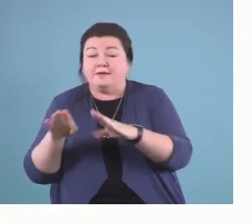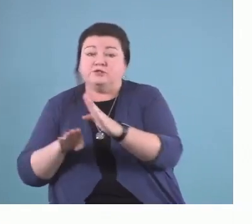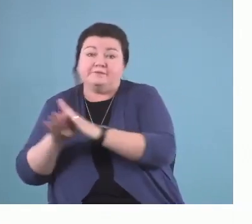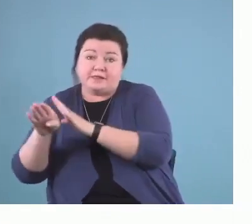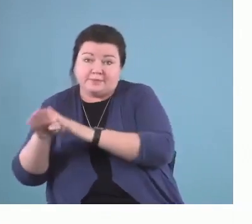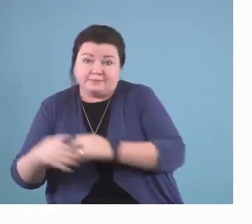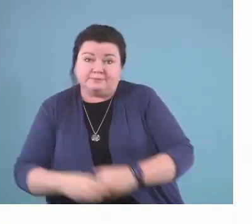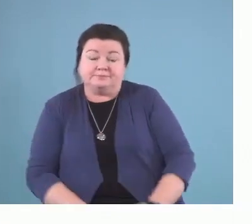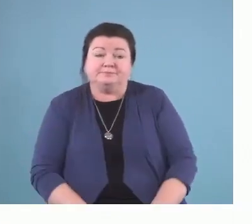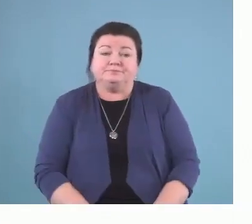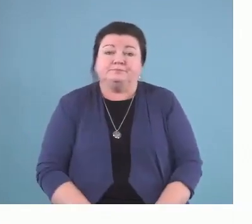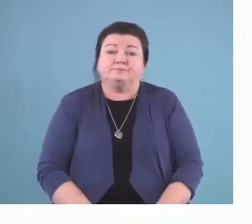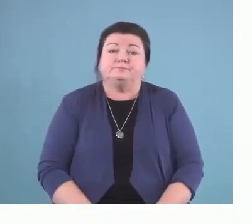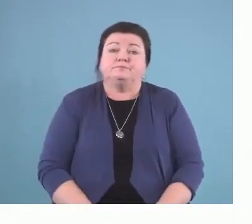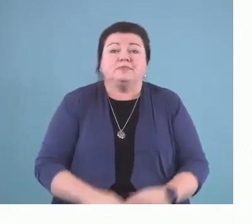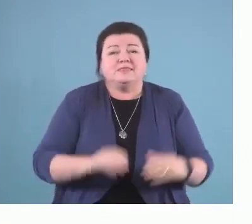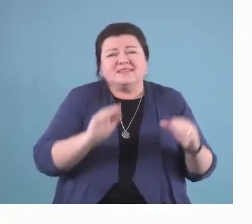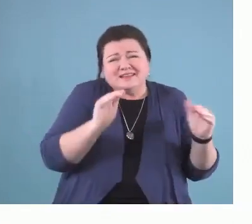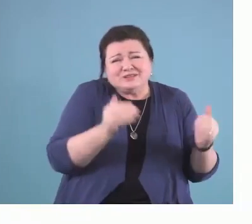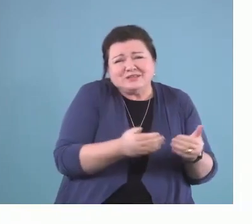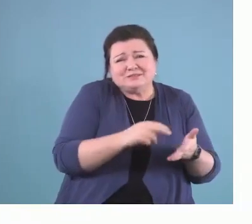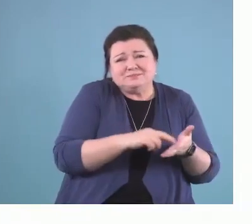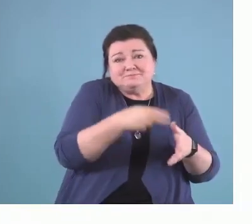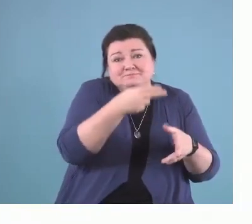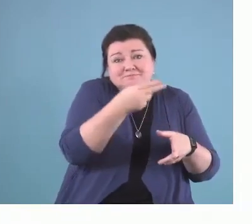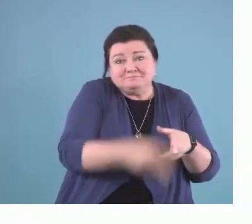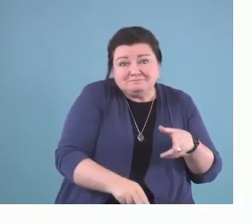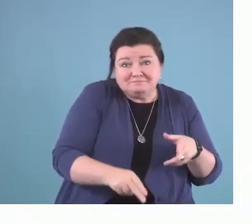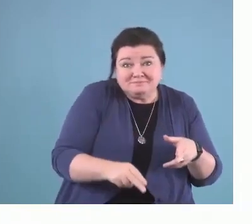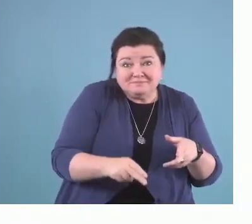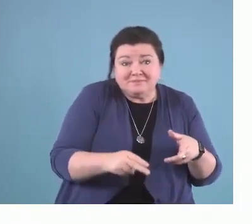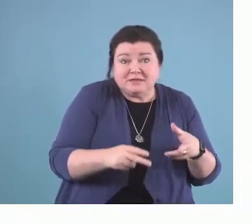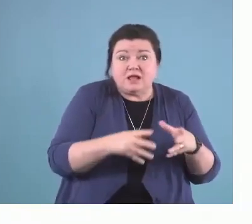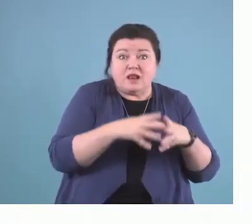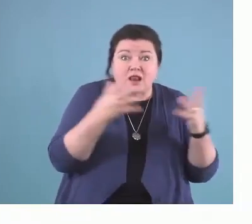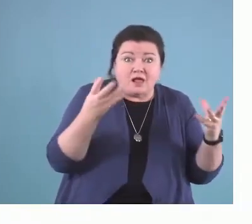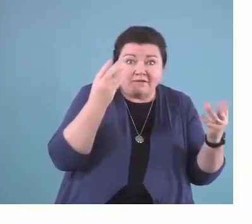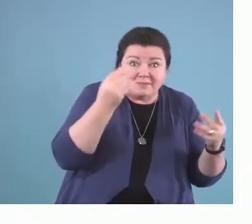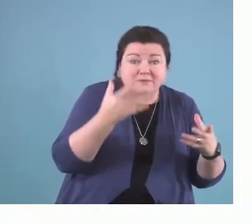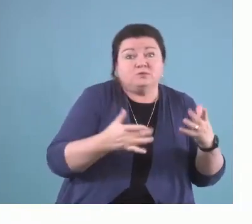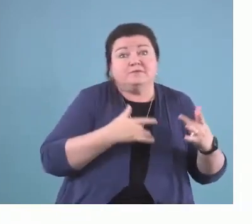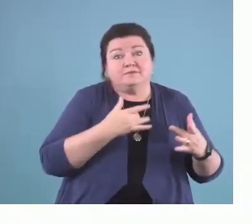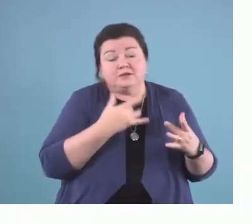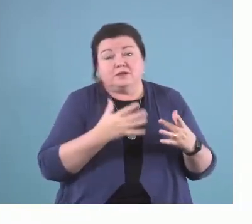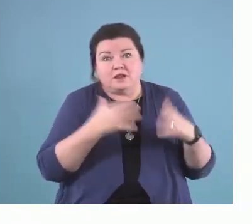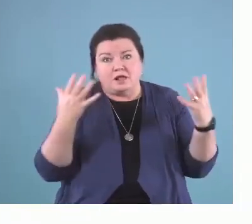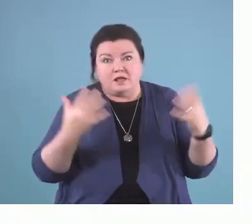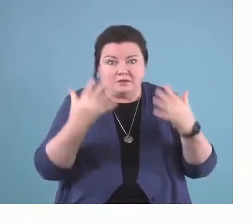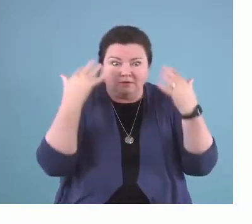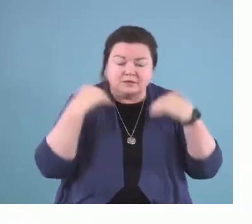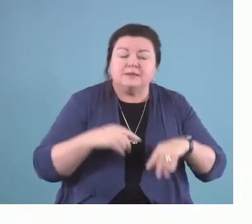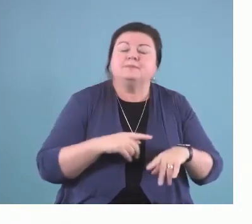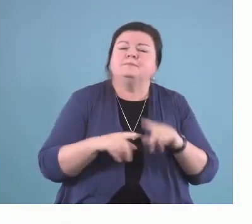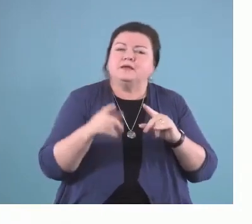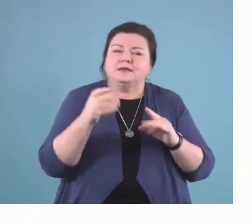Again, it is an introduction and you might feel that at the end of the hour that it was a lot of information. So if you remember nothing else,